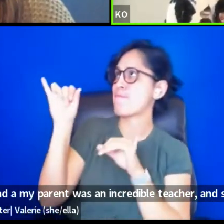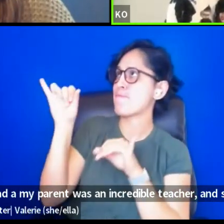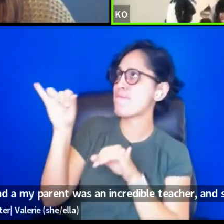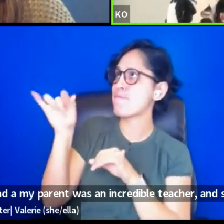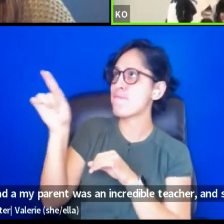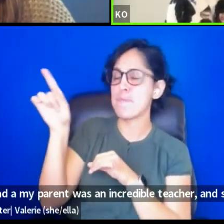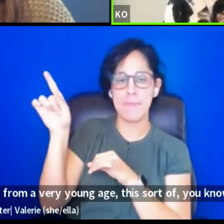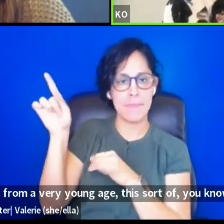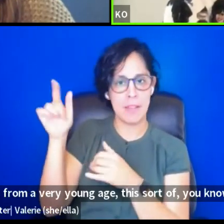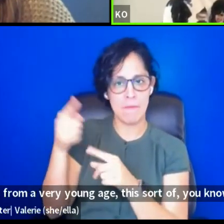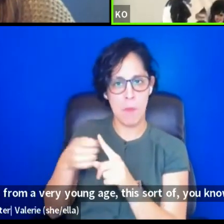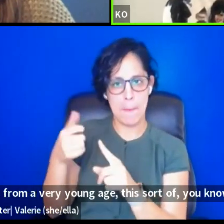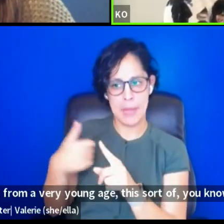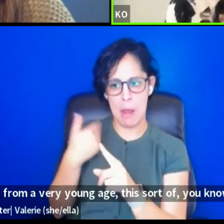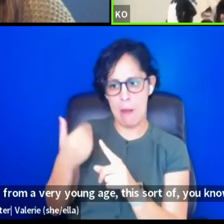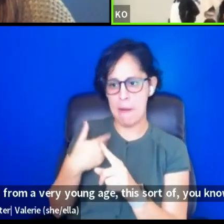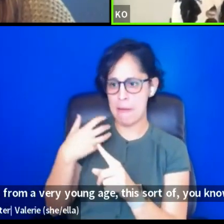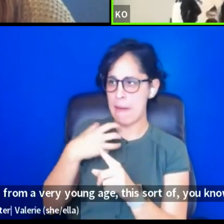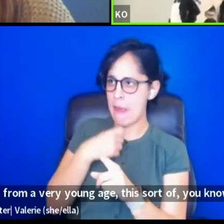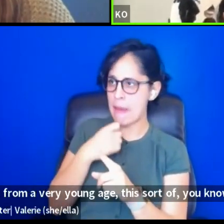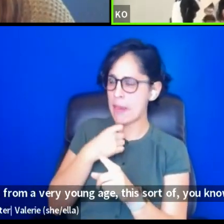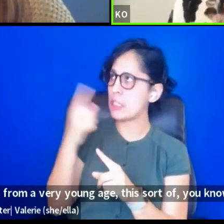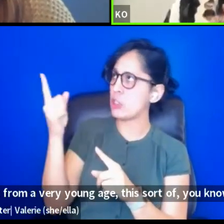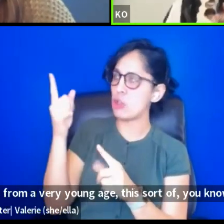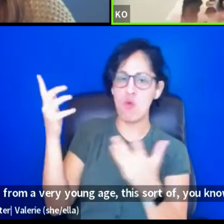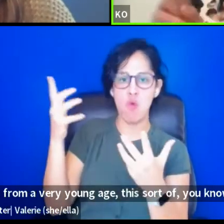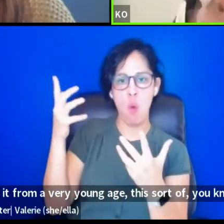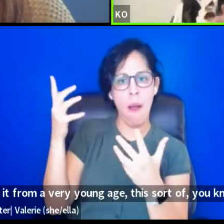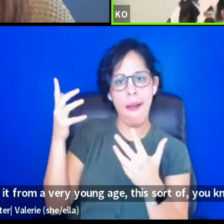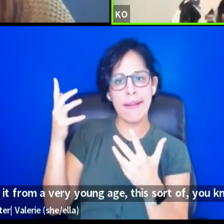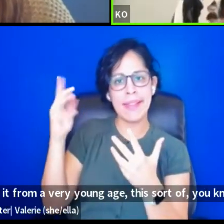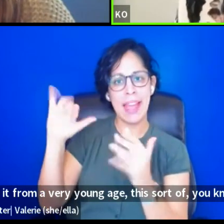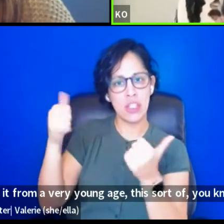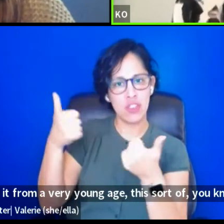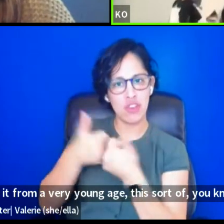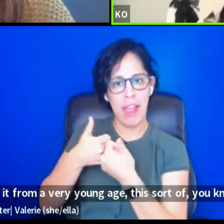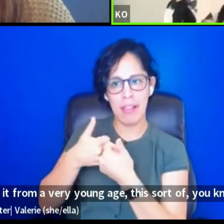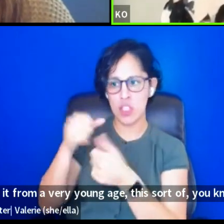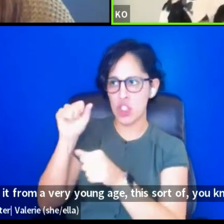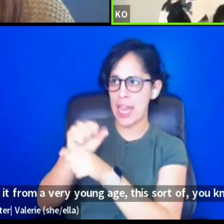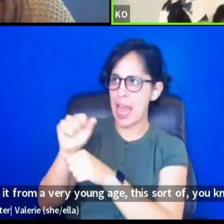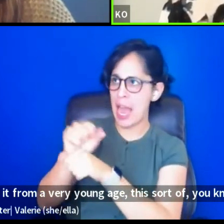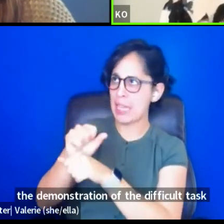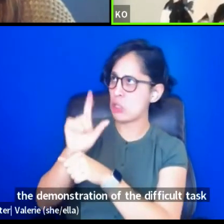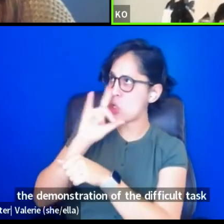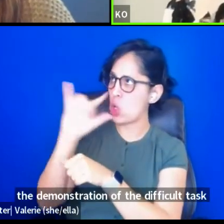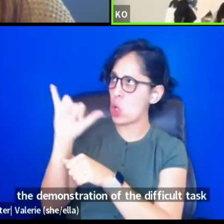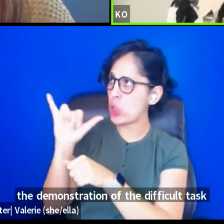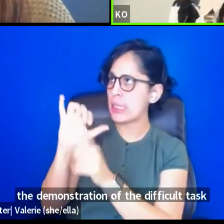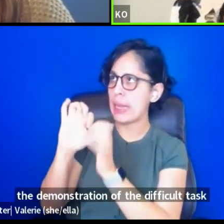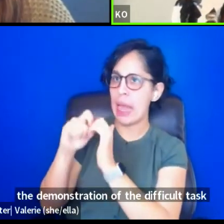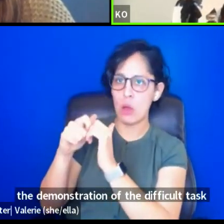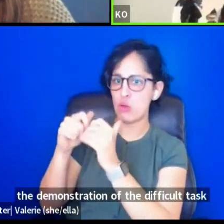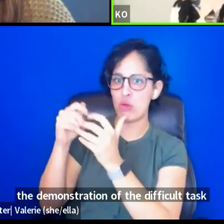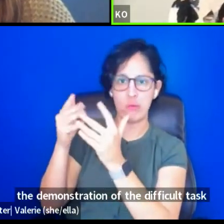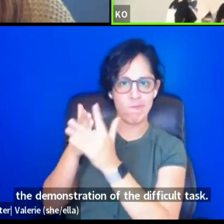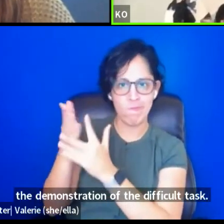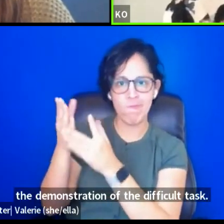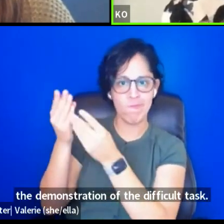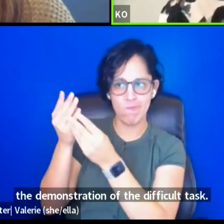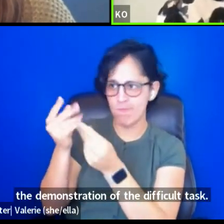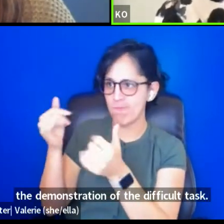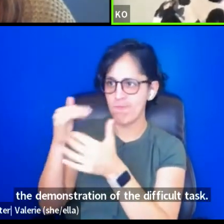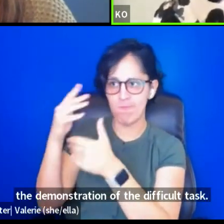the, the demonstration of the difficult task. And so, uh, that's, that was my